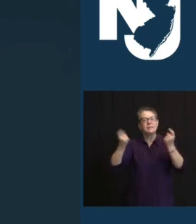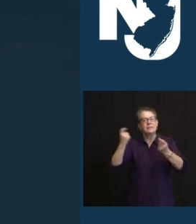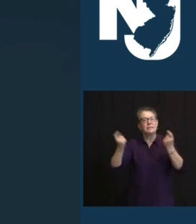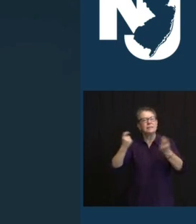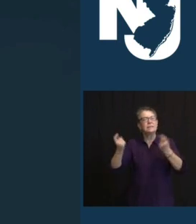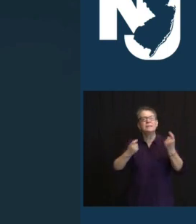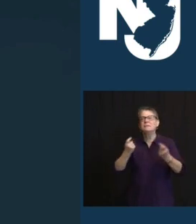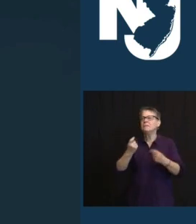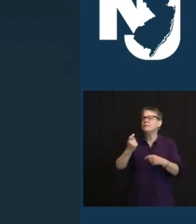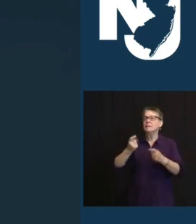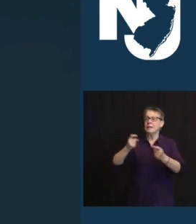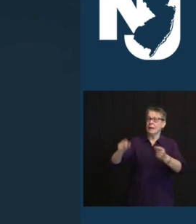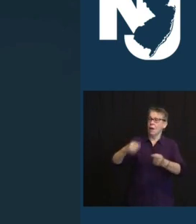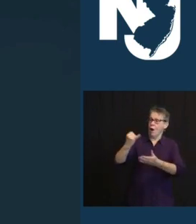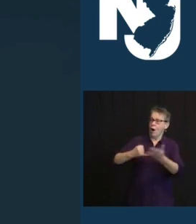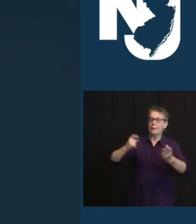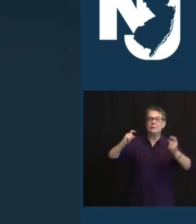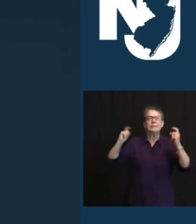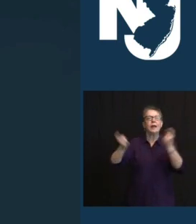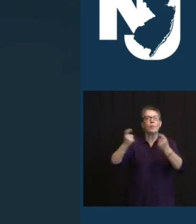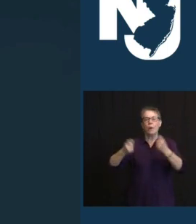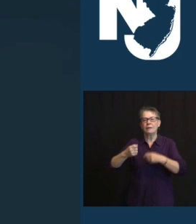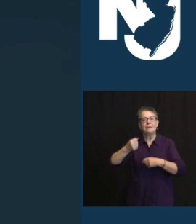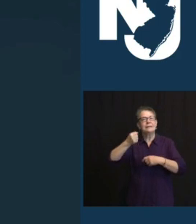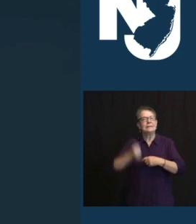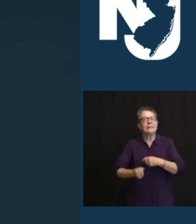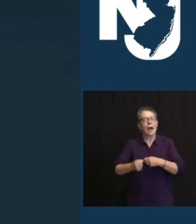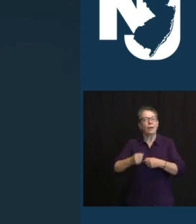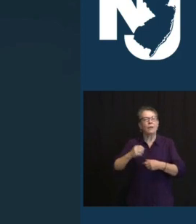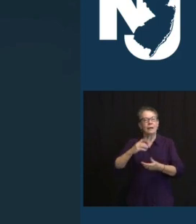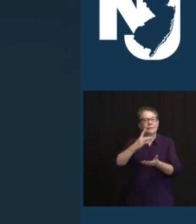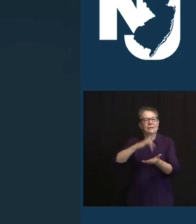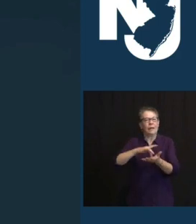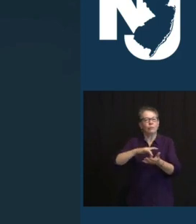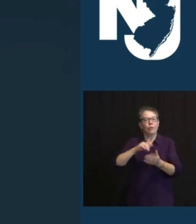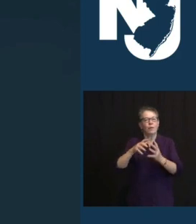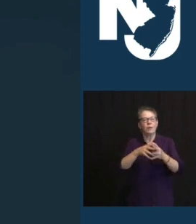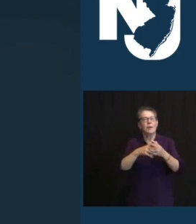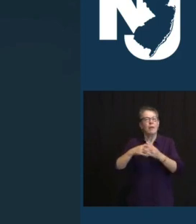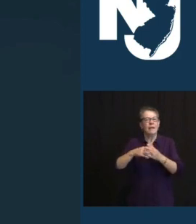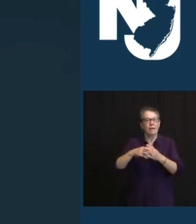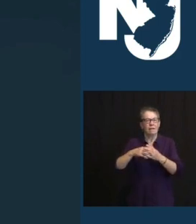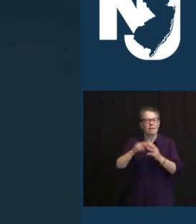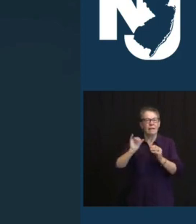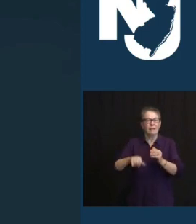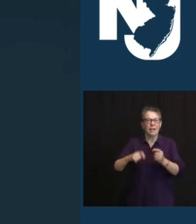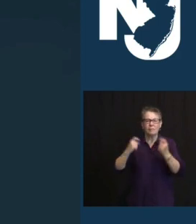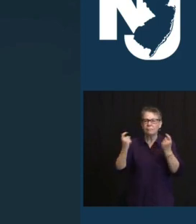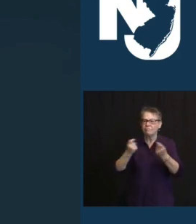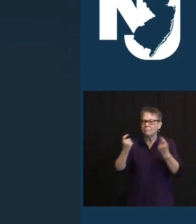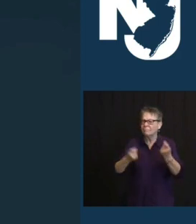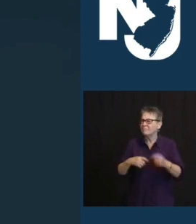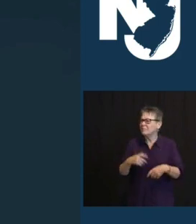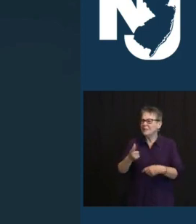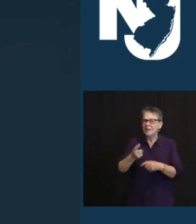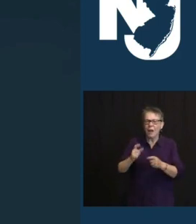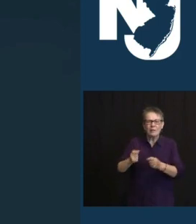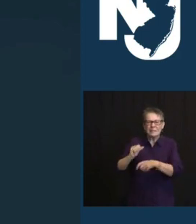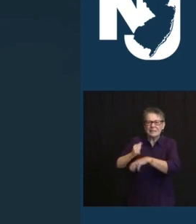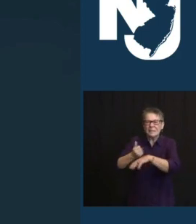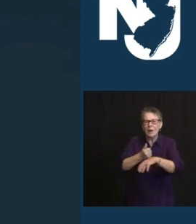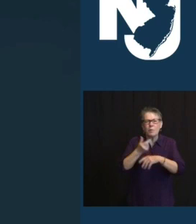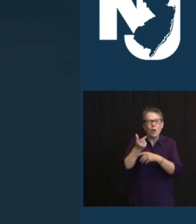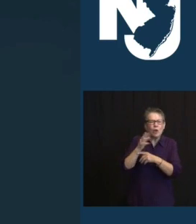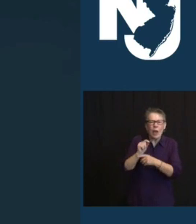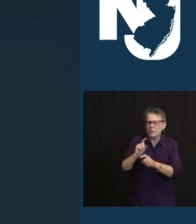HE RECEIVED COMMENDATIONS FROM THE STATE SENATE, HUDSON COUNTY, UNION CITY, ECUADORIAN AMERICAN CHAMBER OF COMMERCE FOR HIS